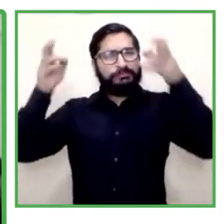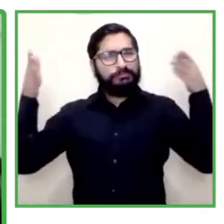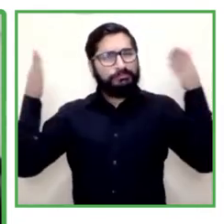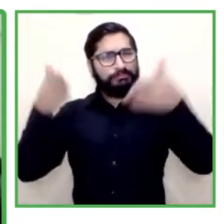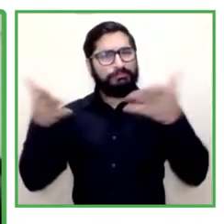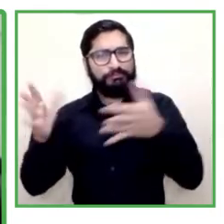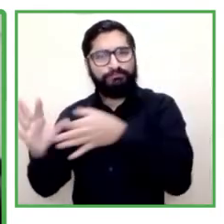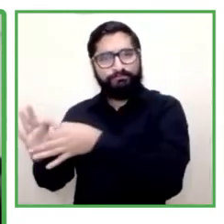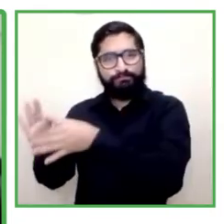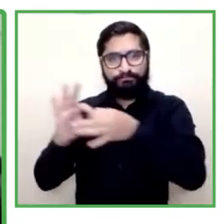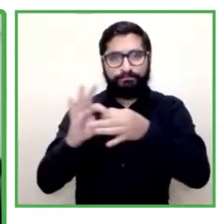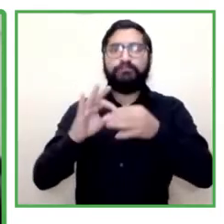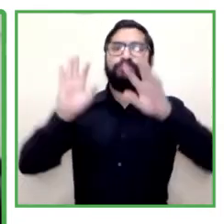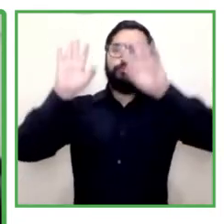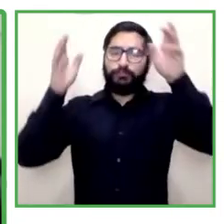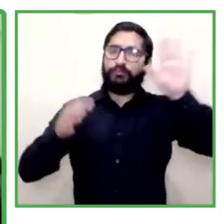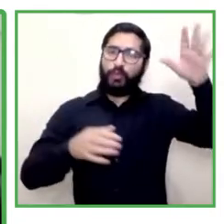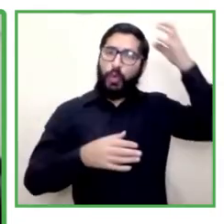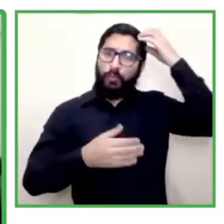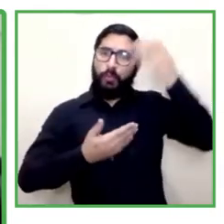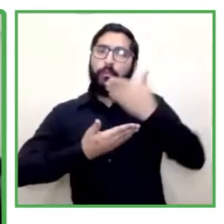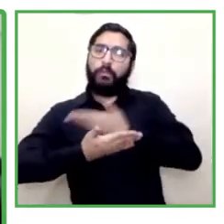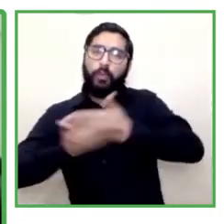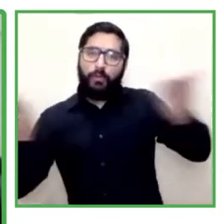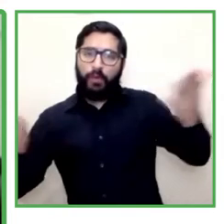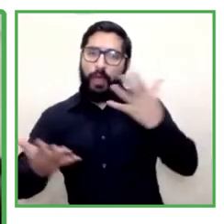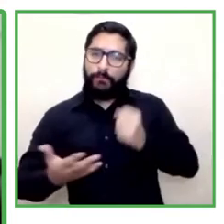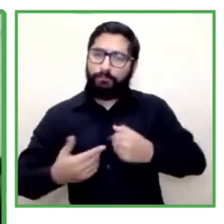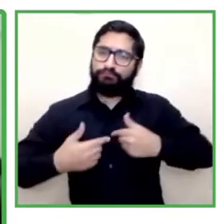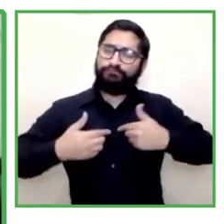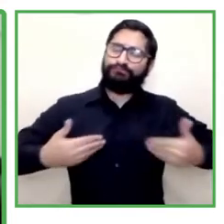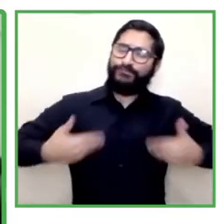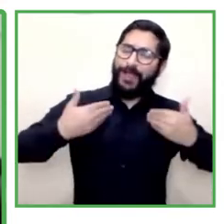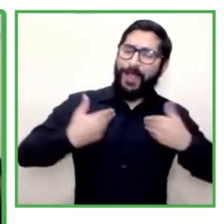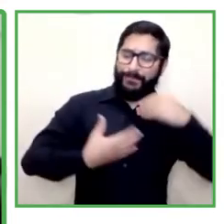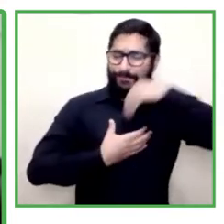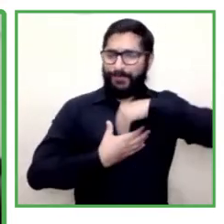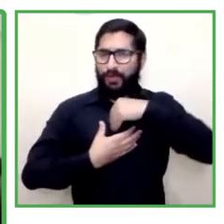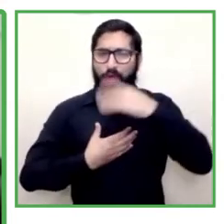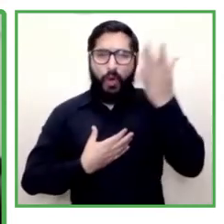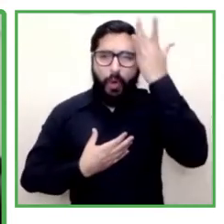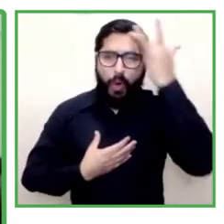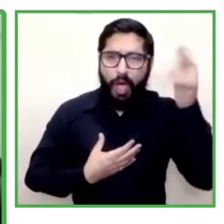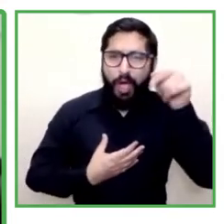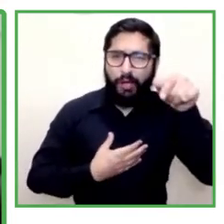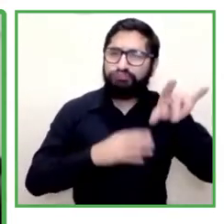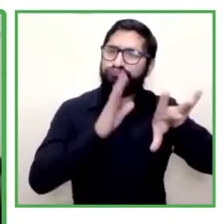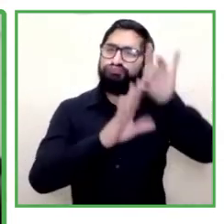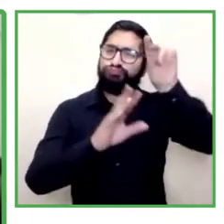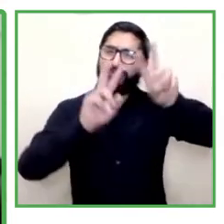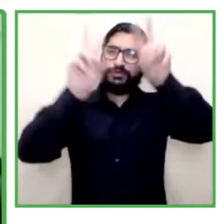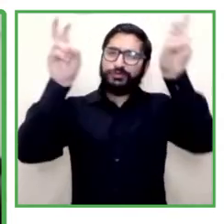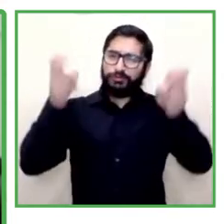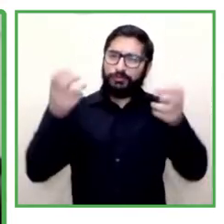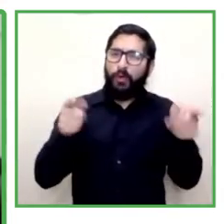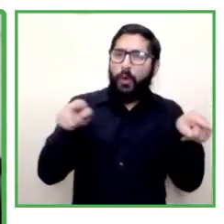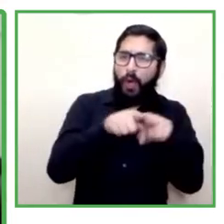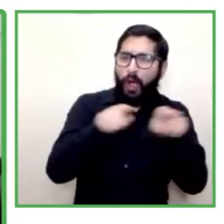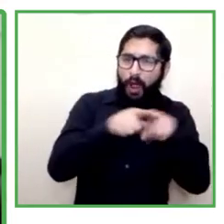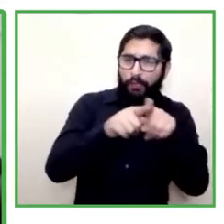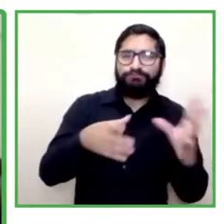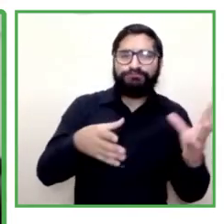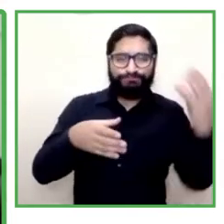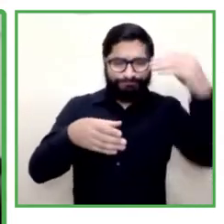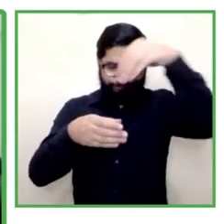inclusion is a panel that makes us very happy because we've found that there's a seat there's